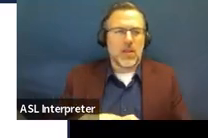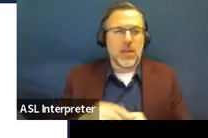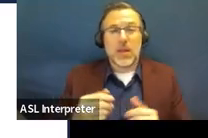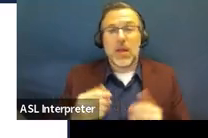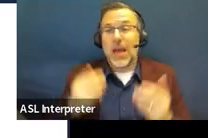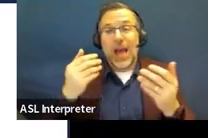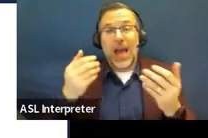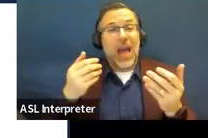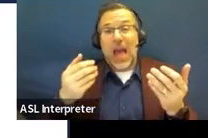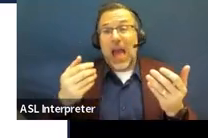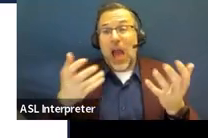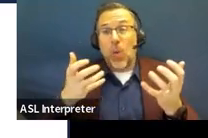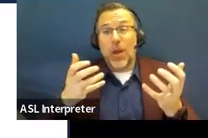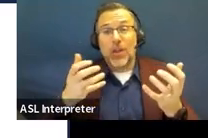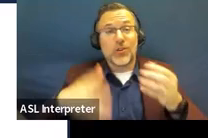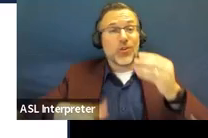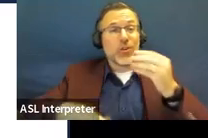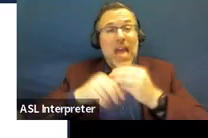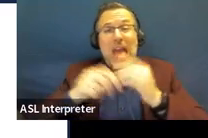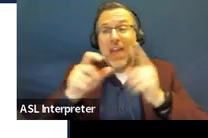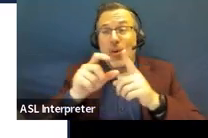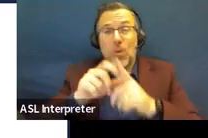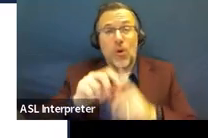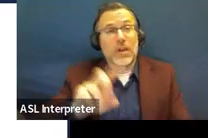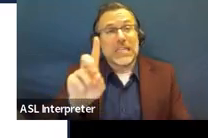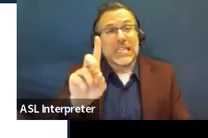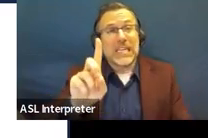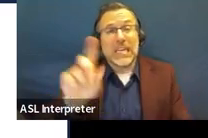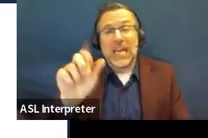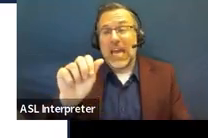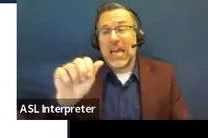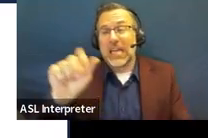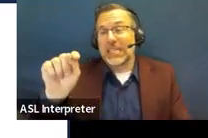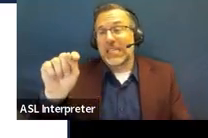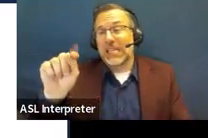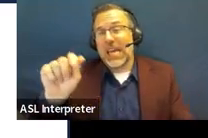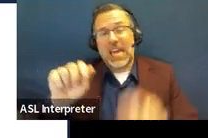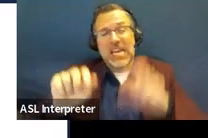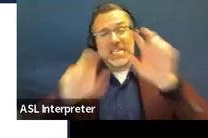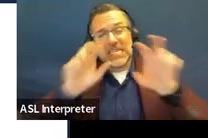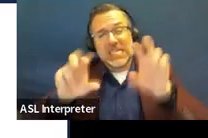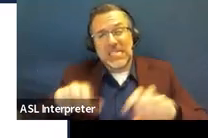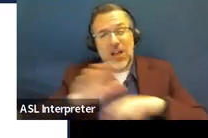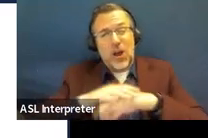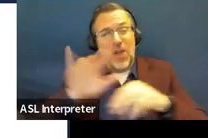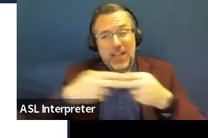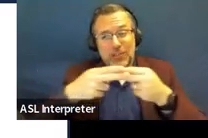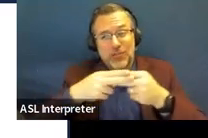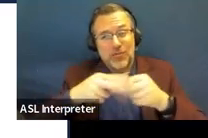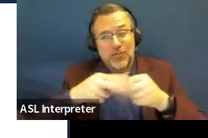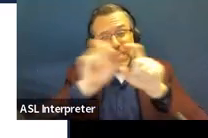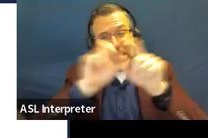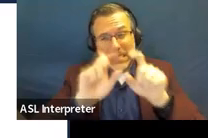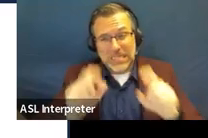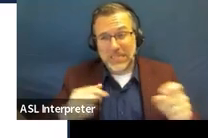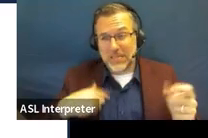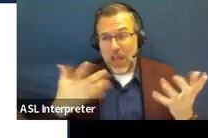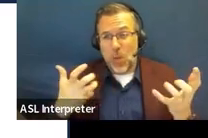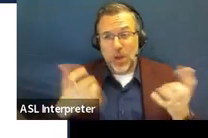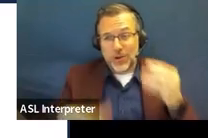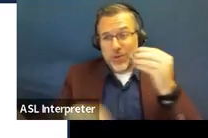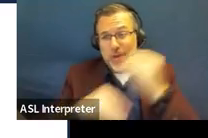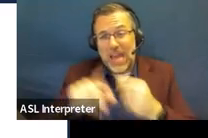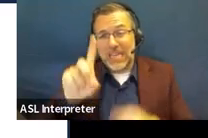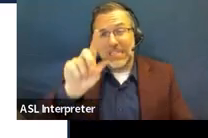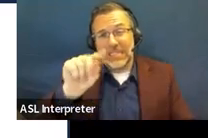data, data all over this slide, because this is where you need your data collection to determine those present levels. I kind of